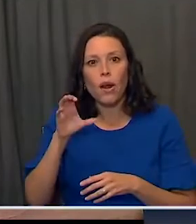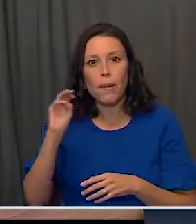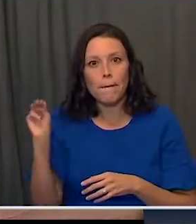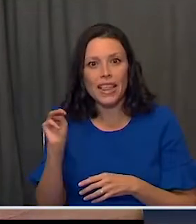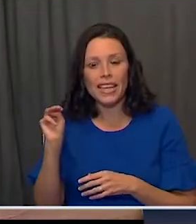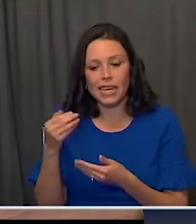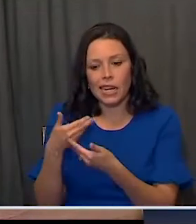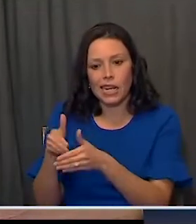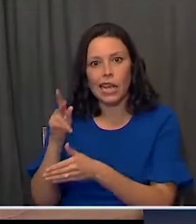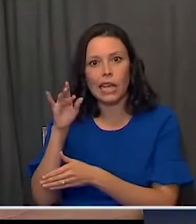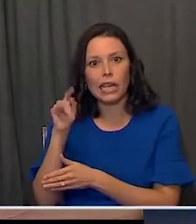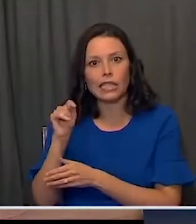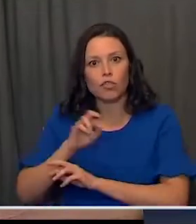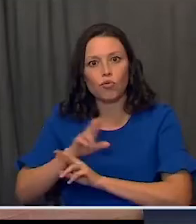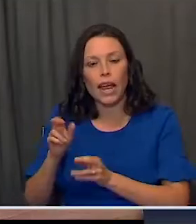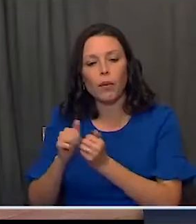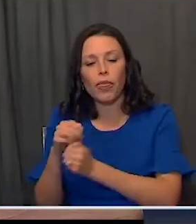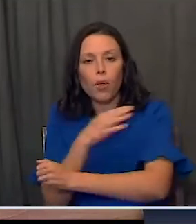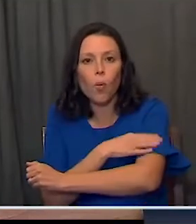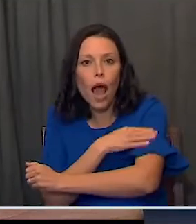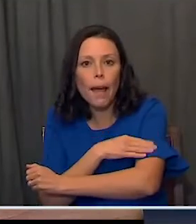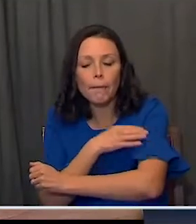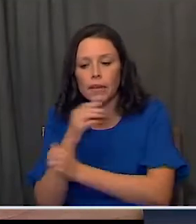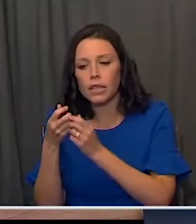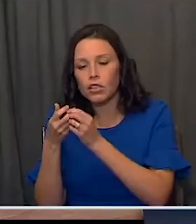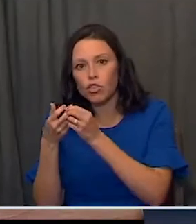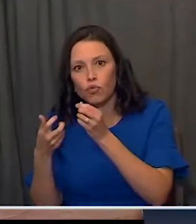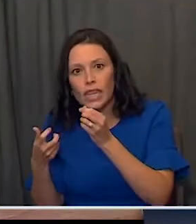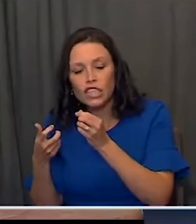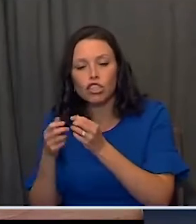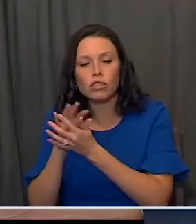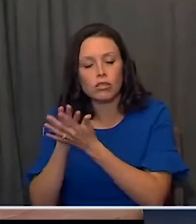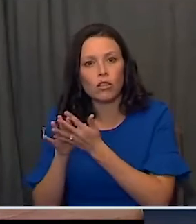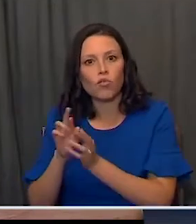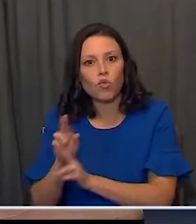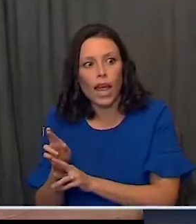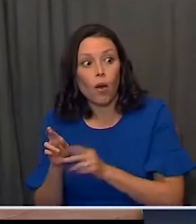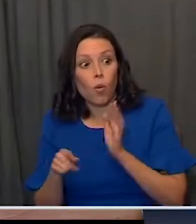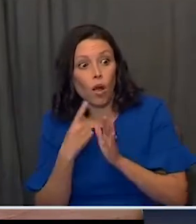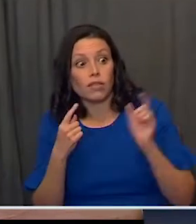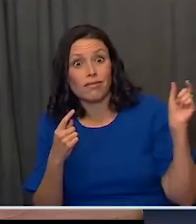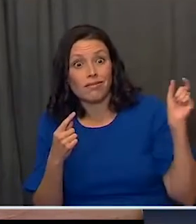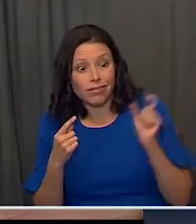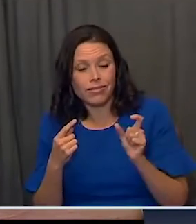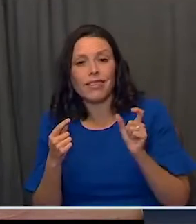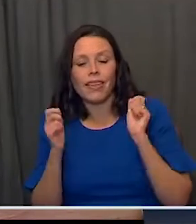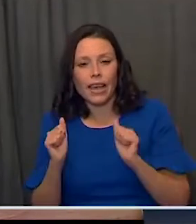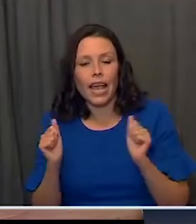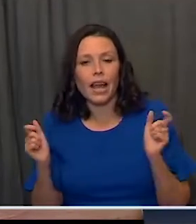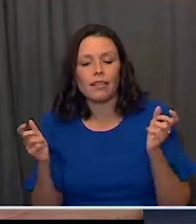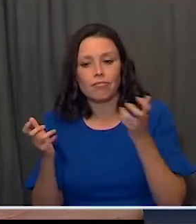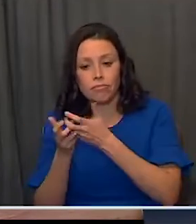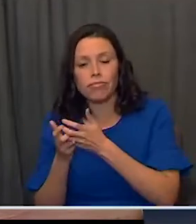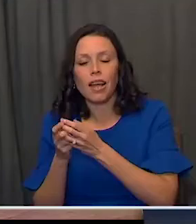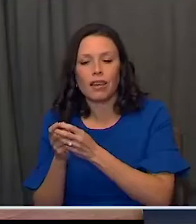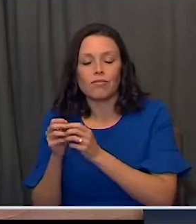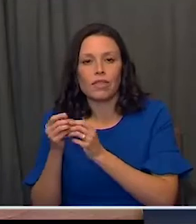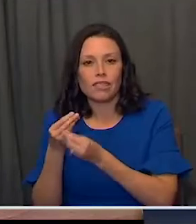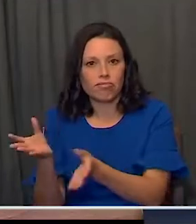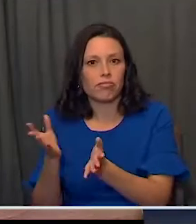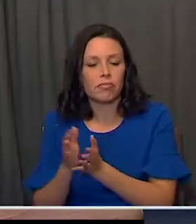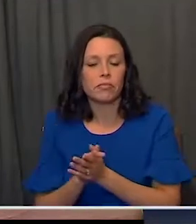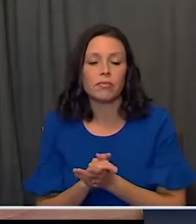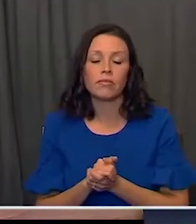kits that are ready to go. And that's the supplies that are necessary for administering the vaccine. I must tell you, having